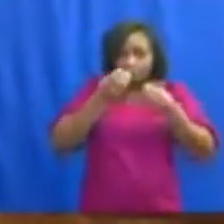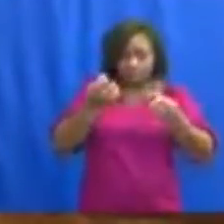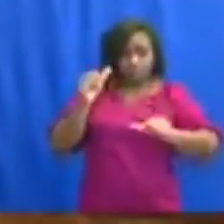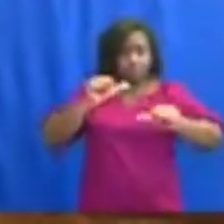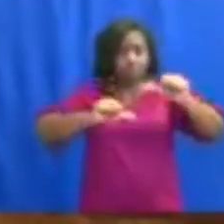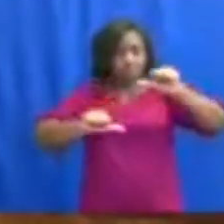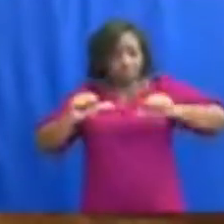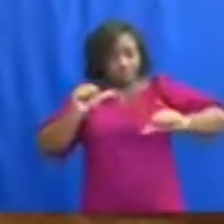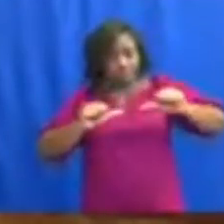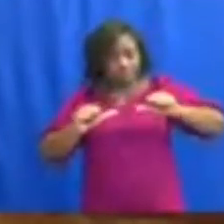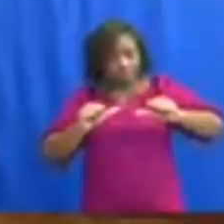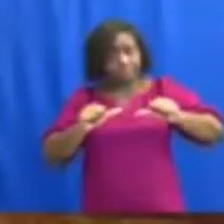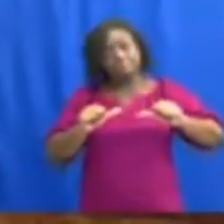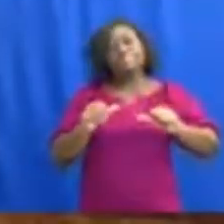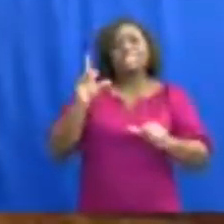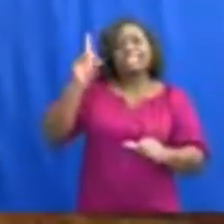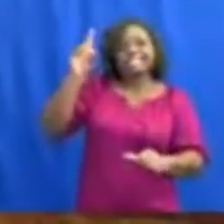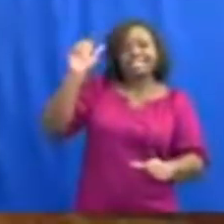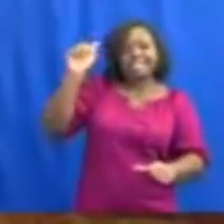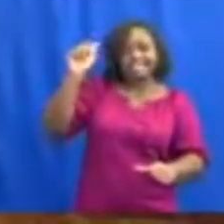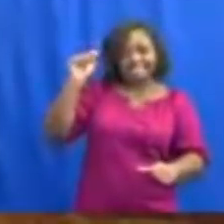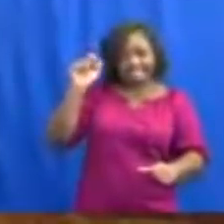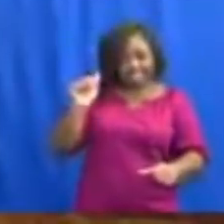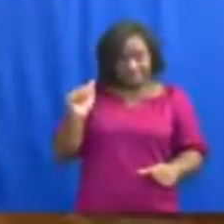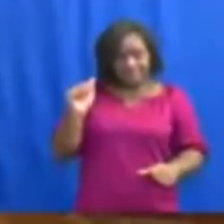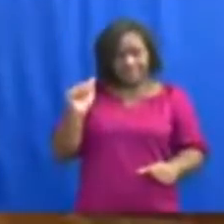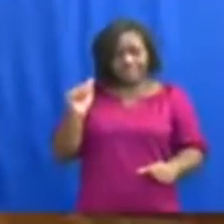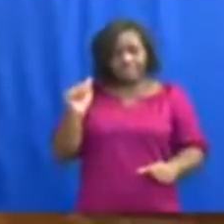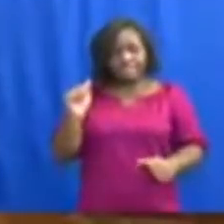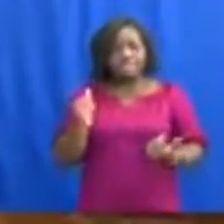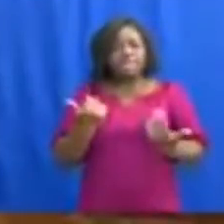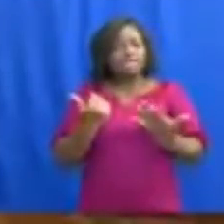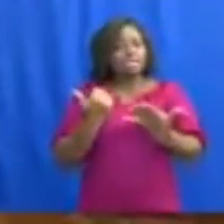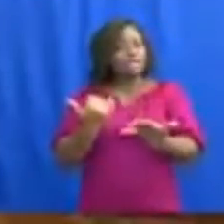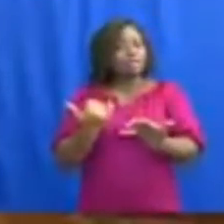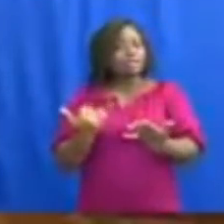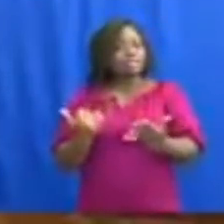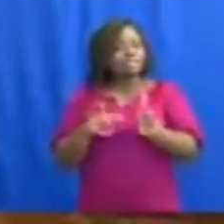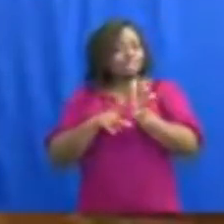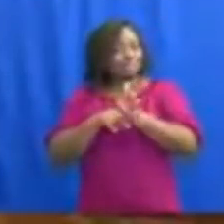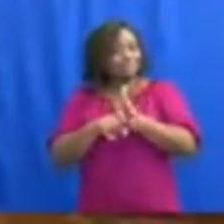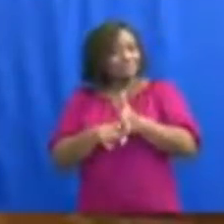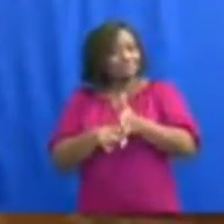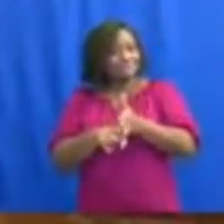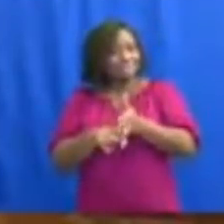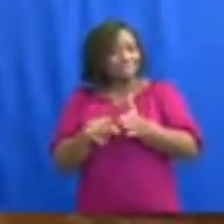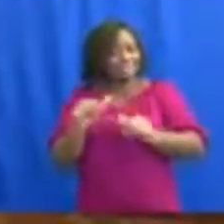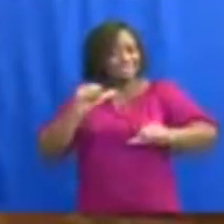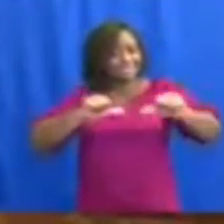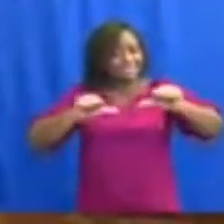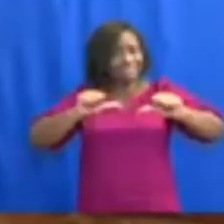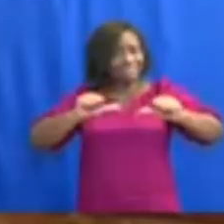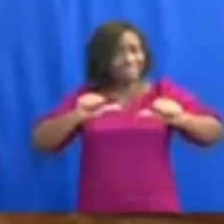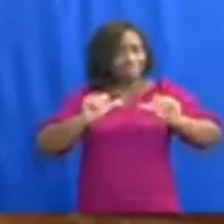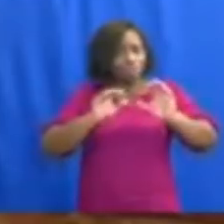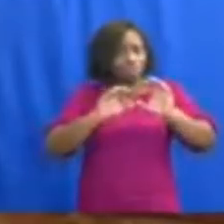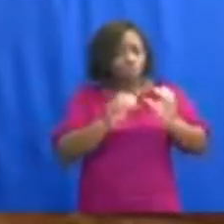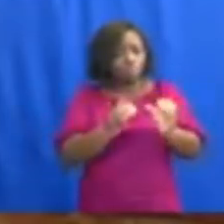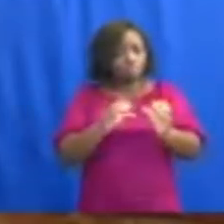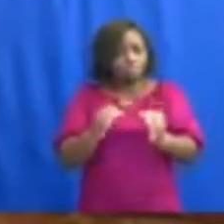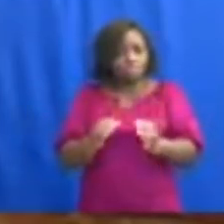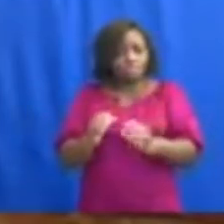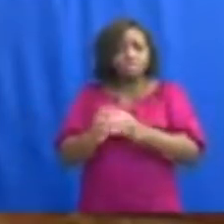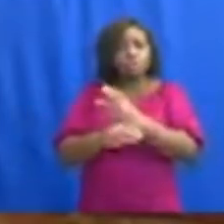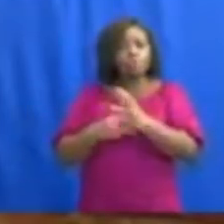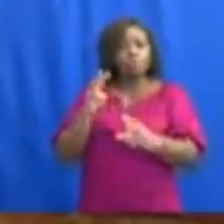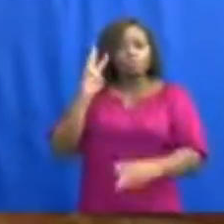and data. In the outset of the pandemic, the scientific community and the World